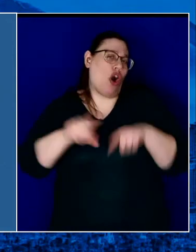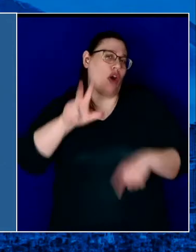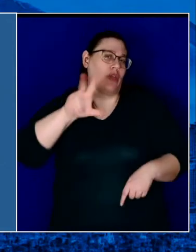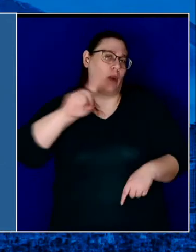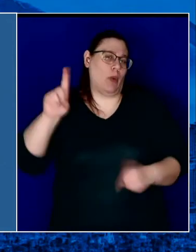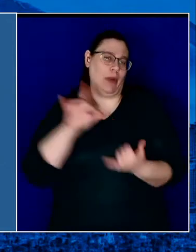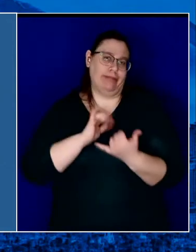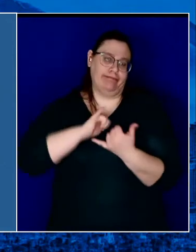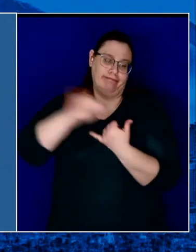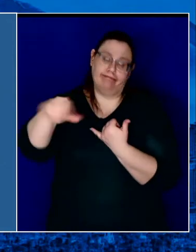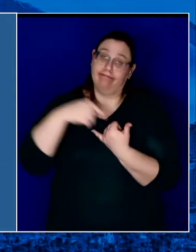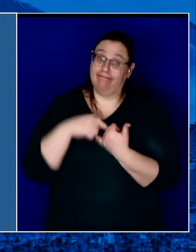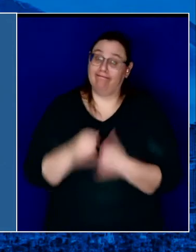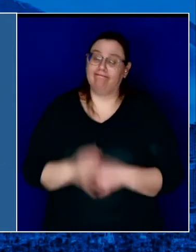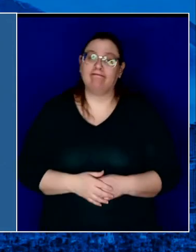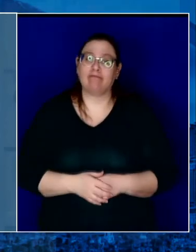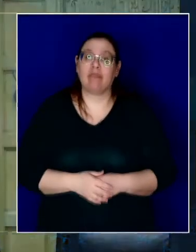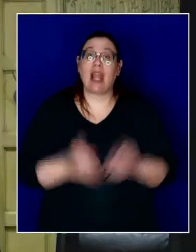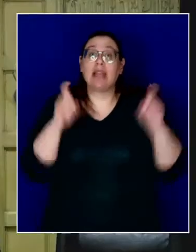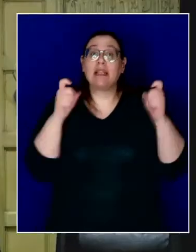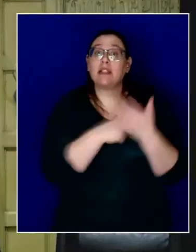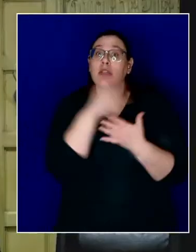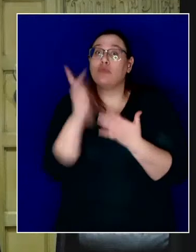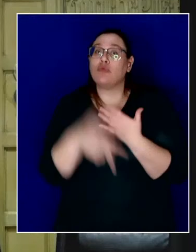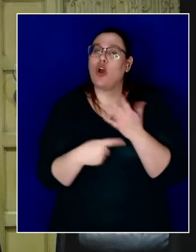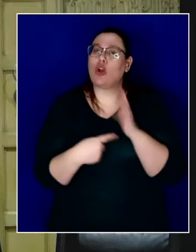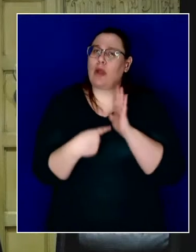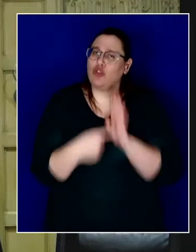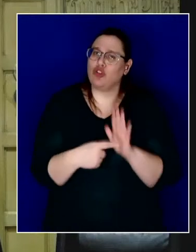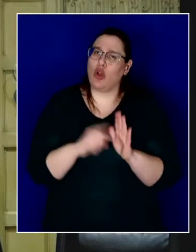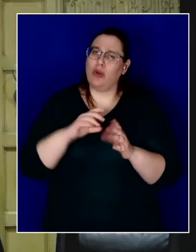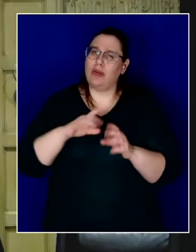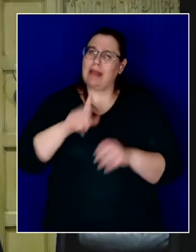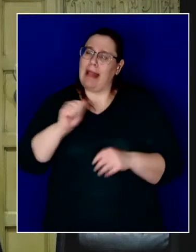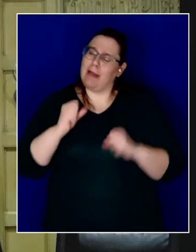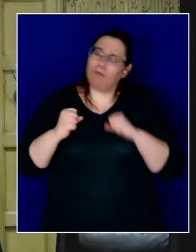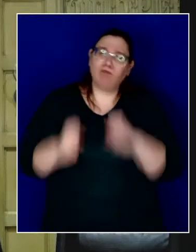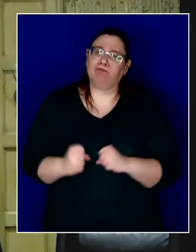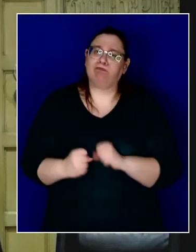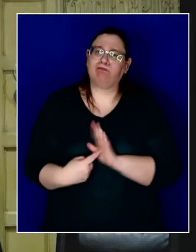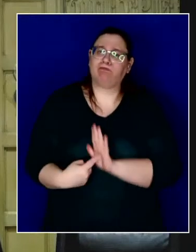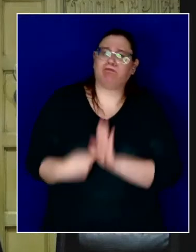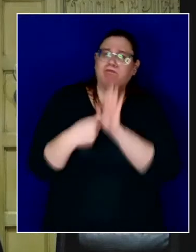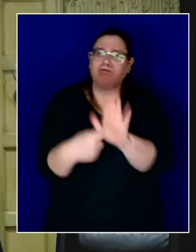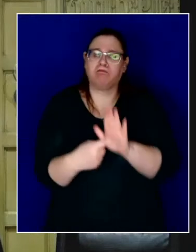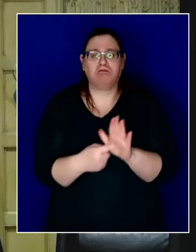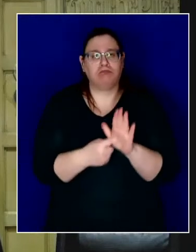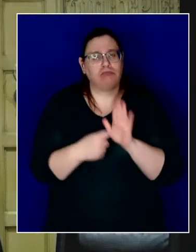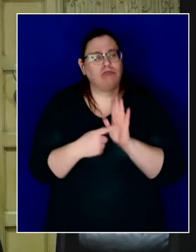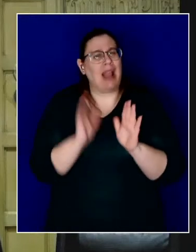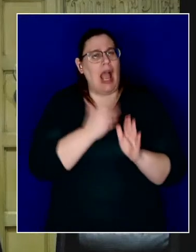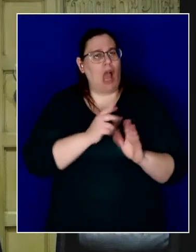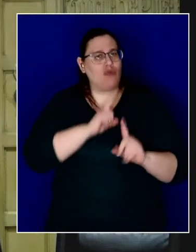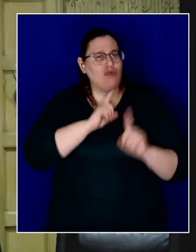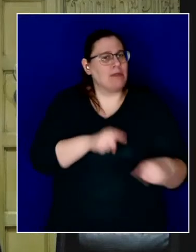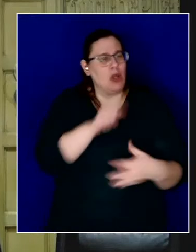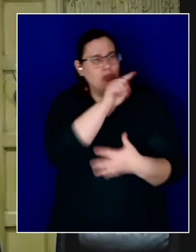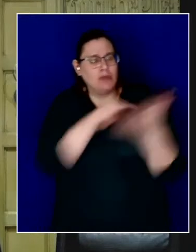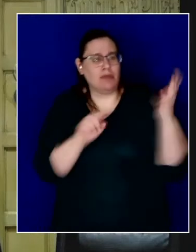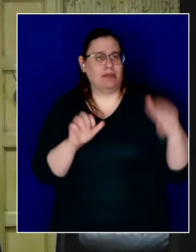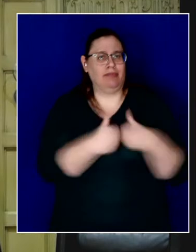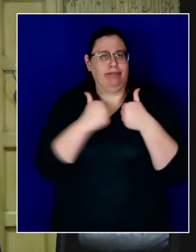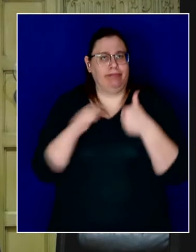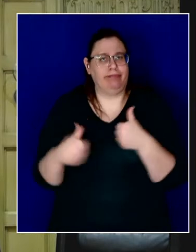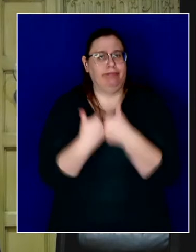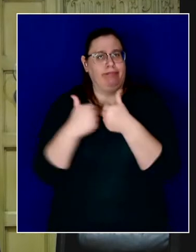Our testing program reflects the spirit of Los Angeles. That has animated our response to every challenge thrown our